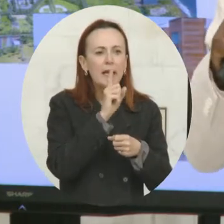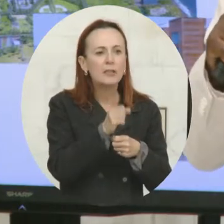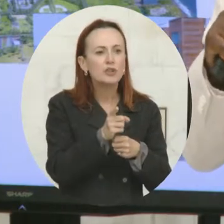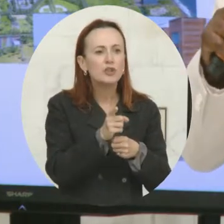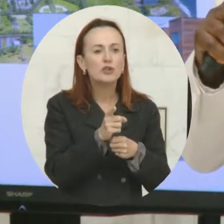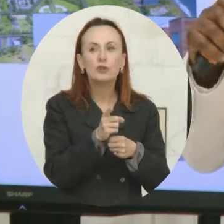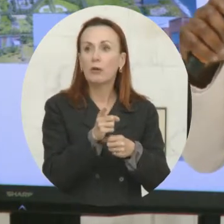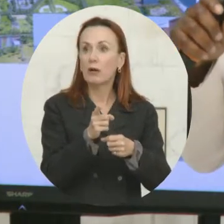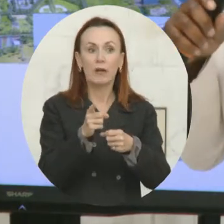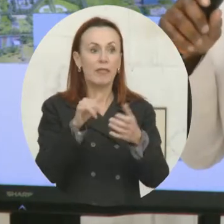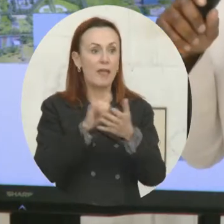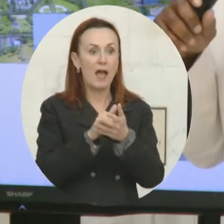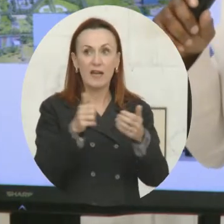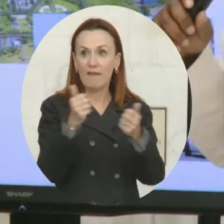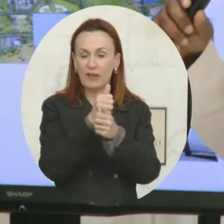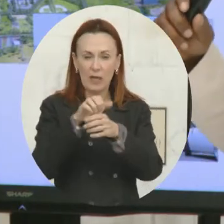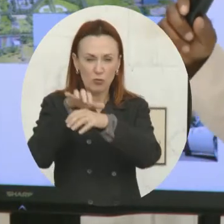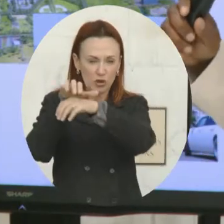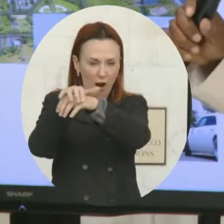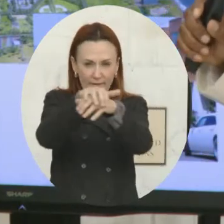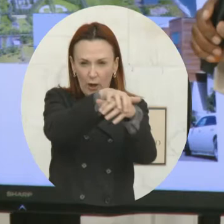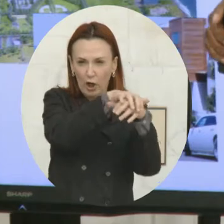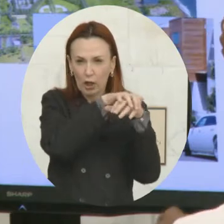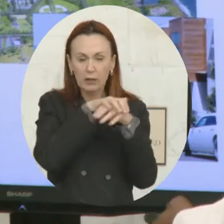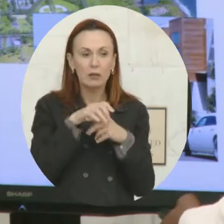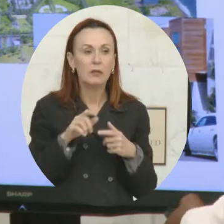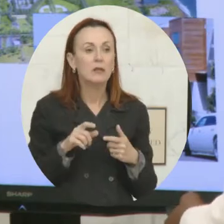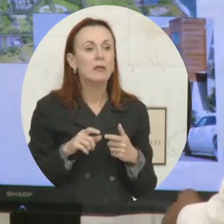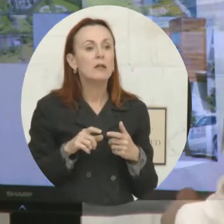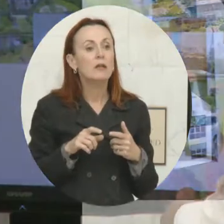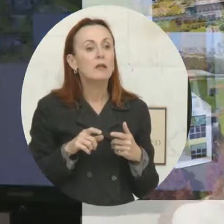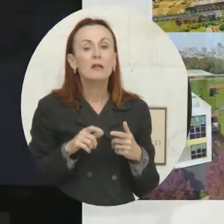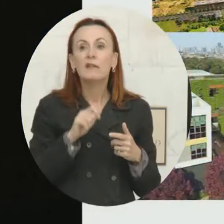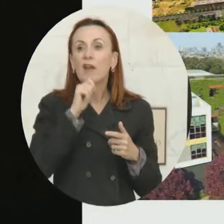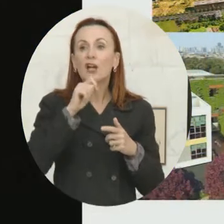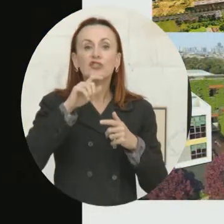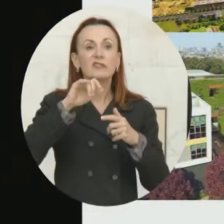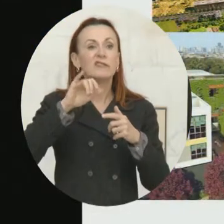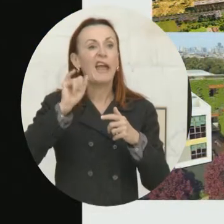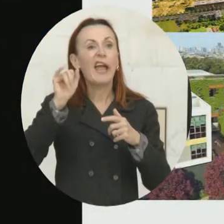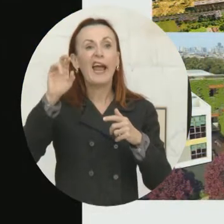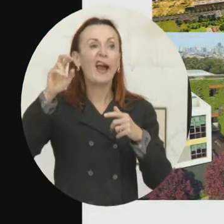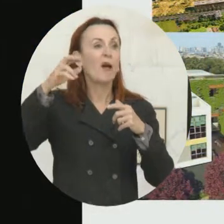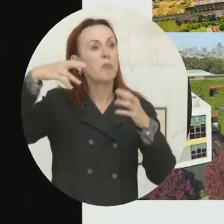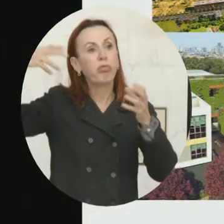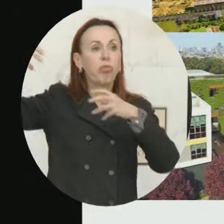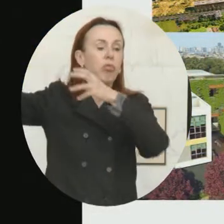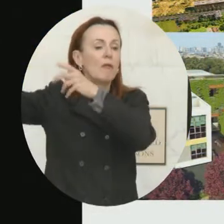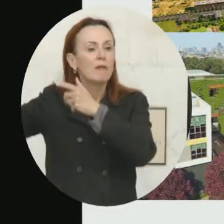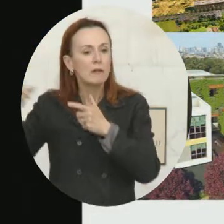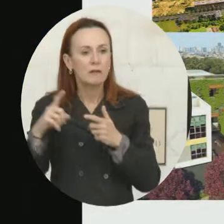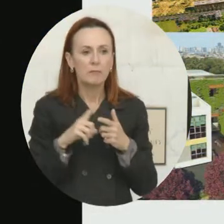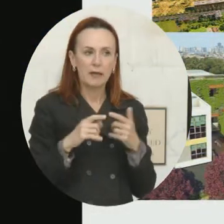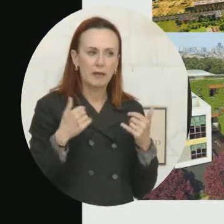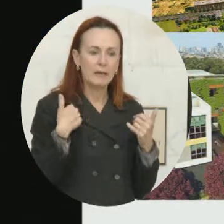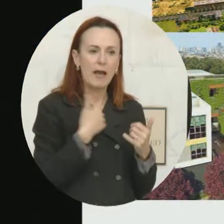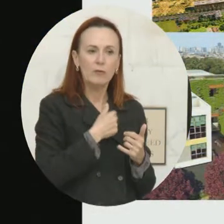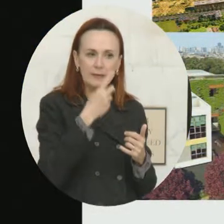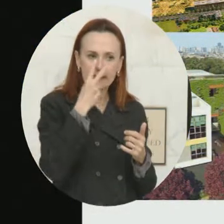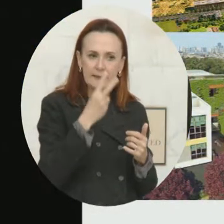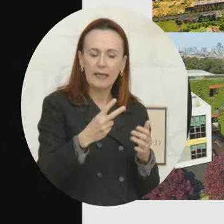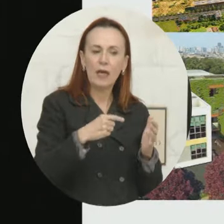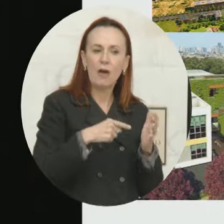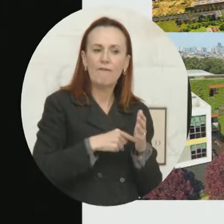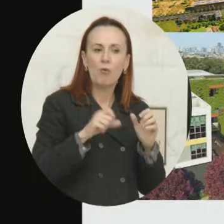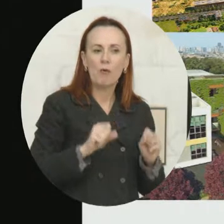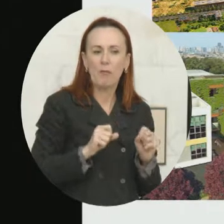blowing it in the air and everything. But the community stopped this. Without the community you couldn't do it. And now you see affordable housing in